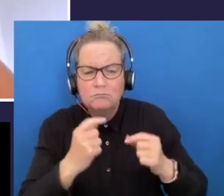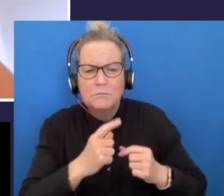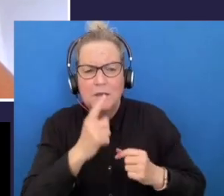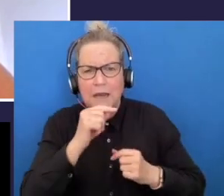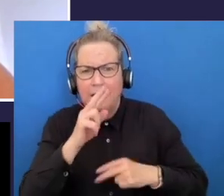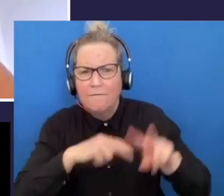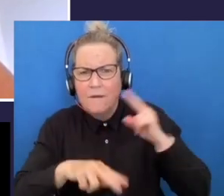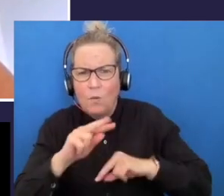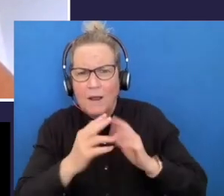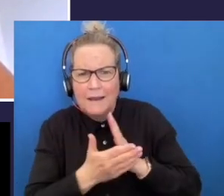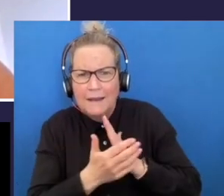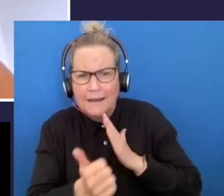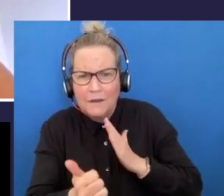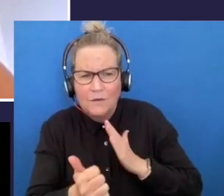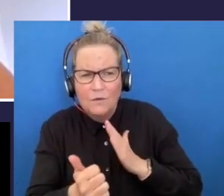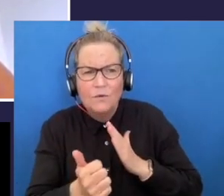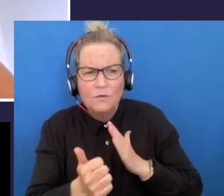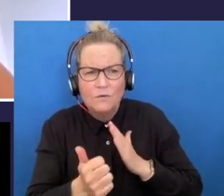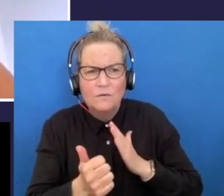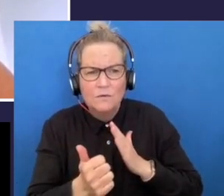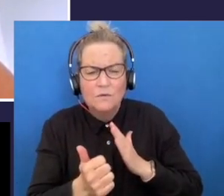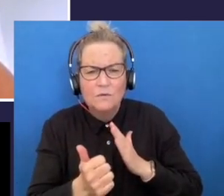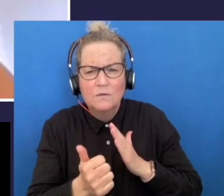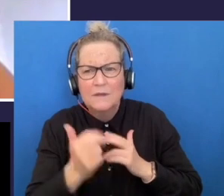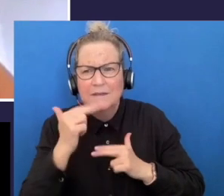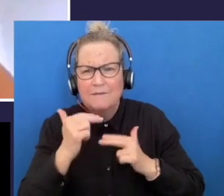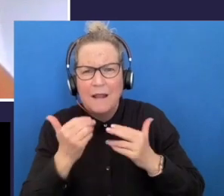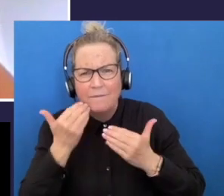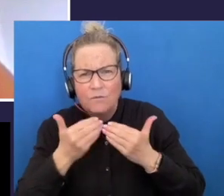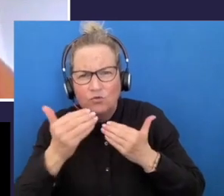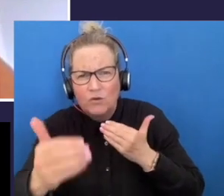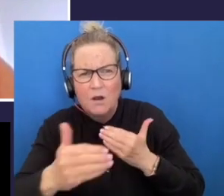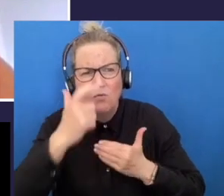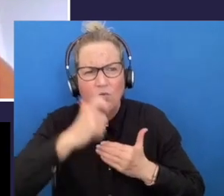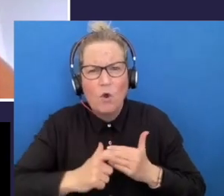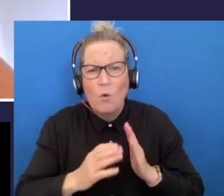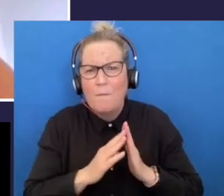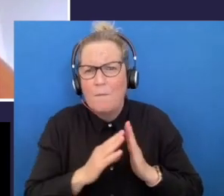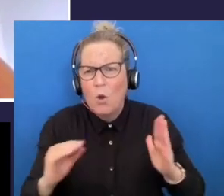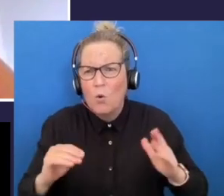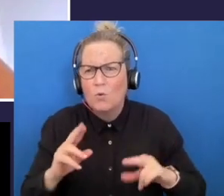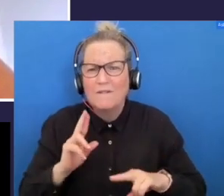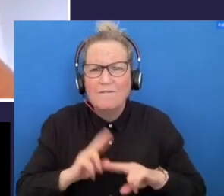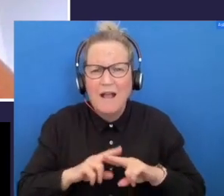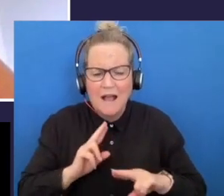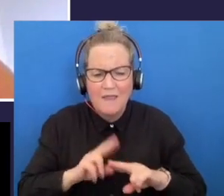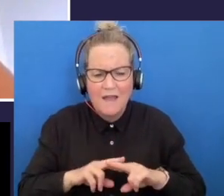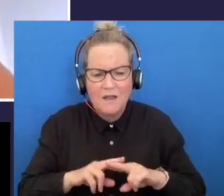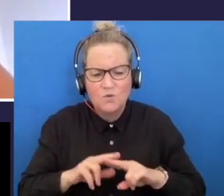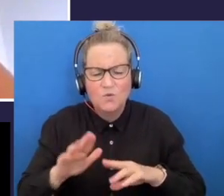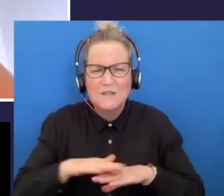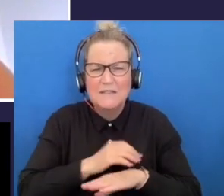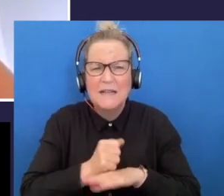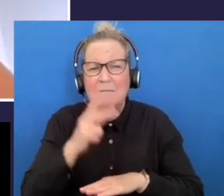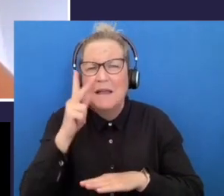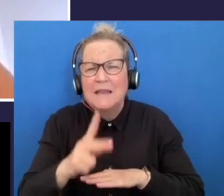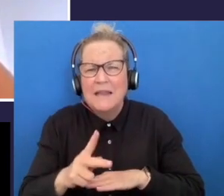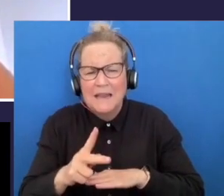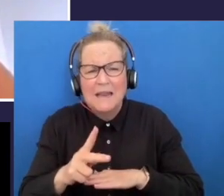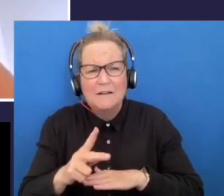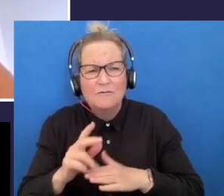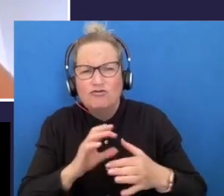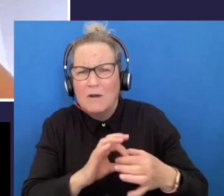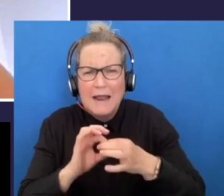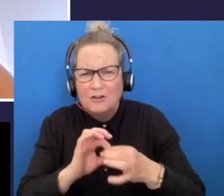skills uh develop future role models and fathers to restore family relationship the program examines the